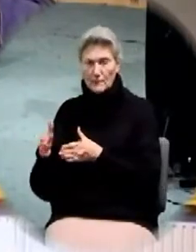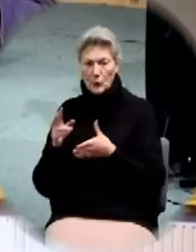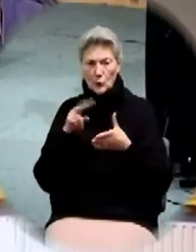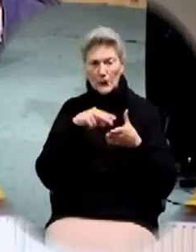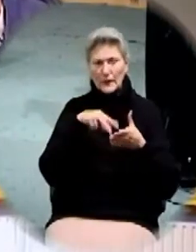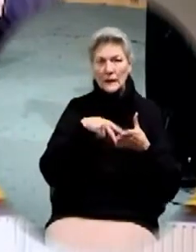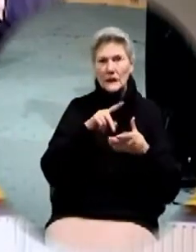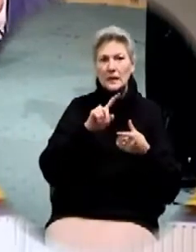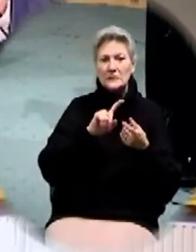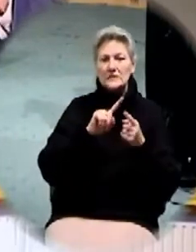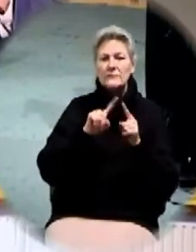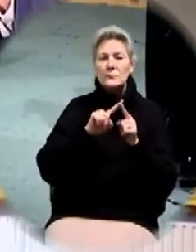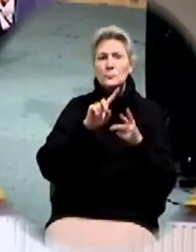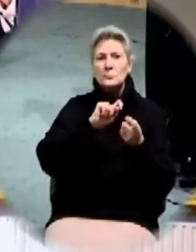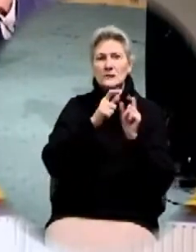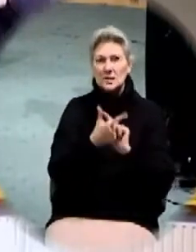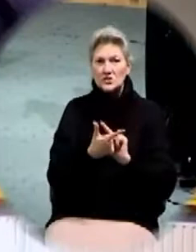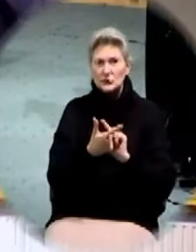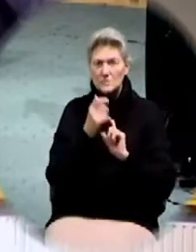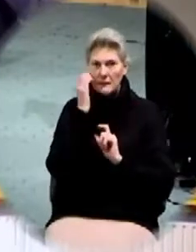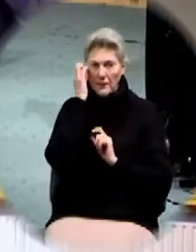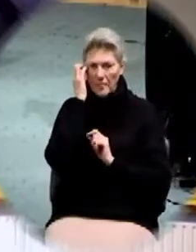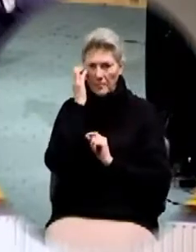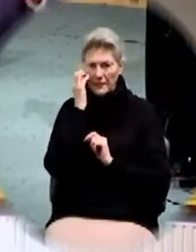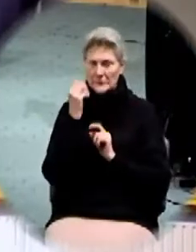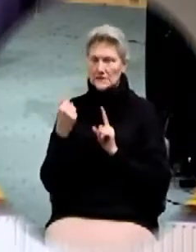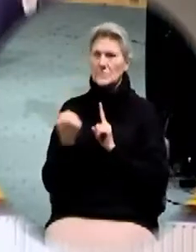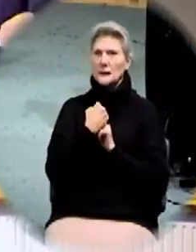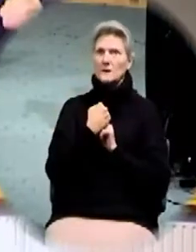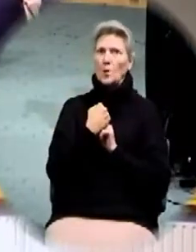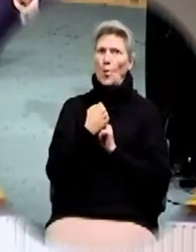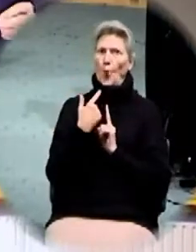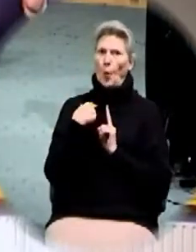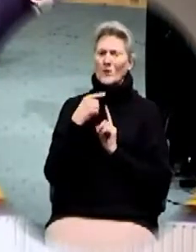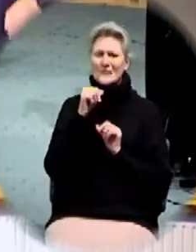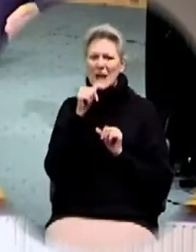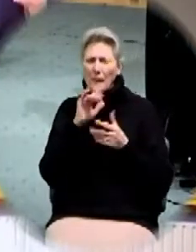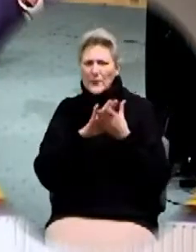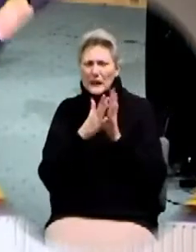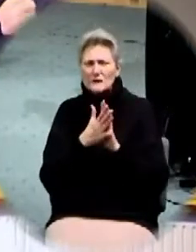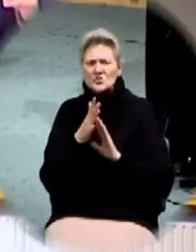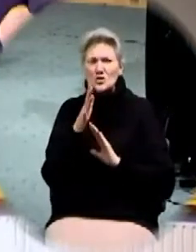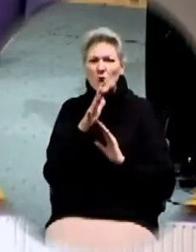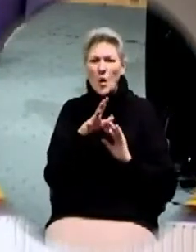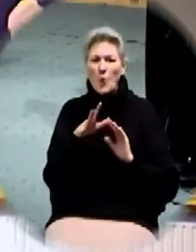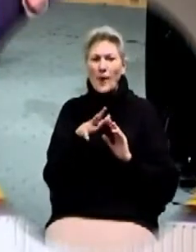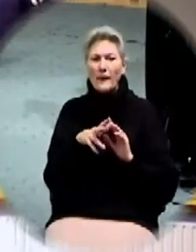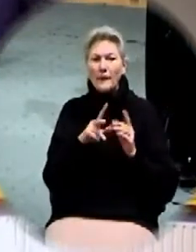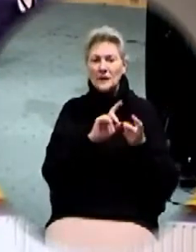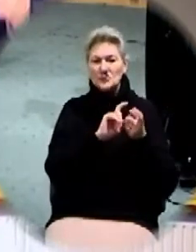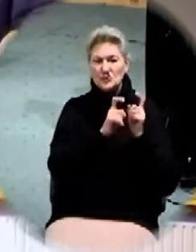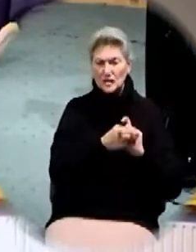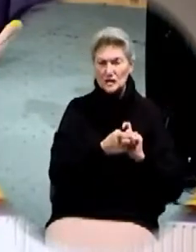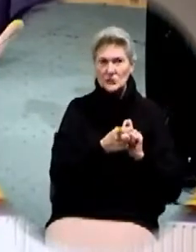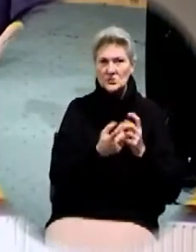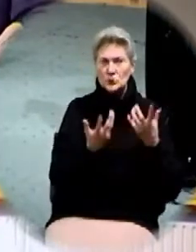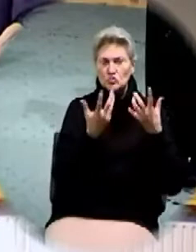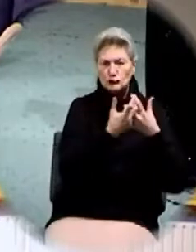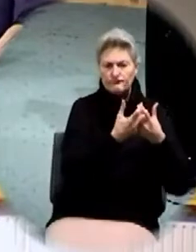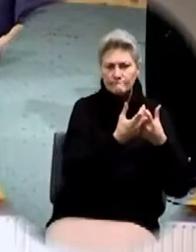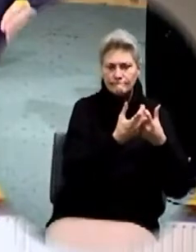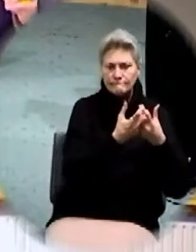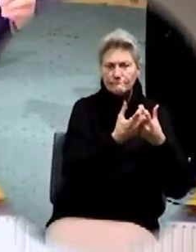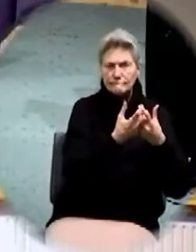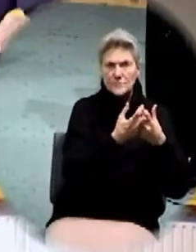translation and it says oh this hit me so hard don't become so well adjusted to your culture